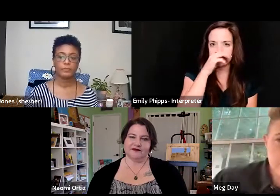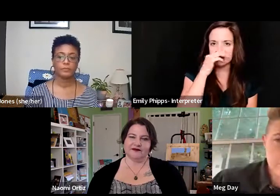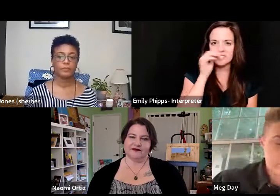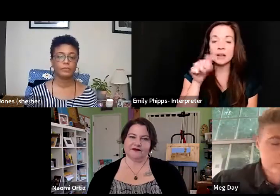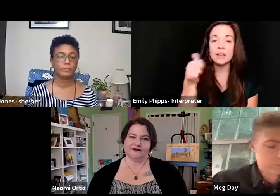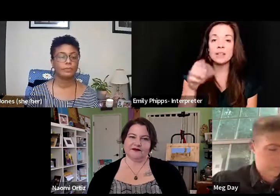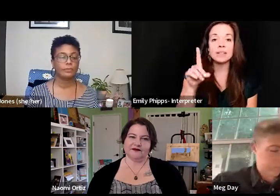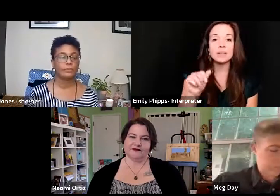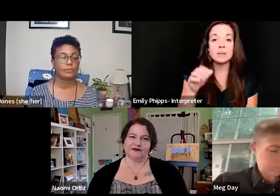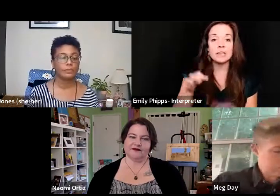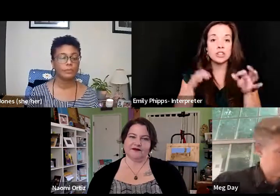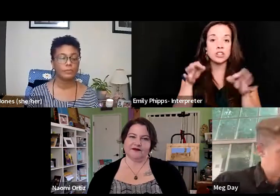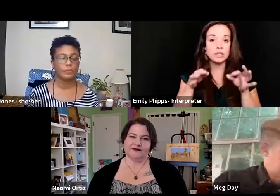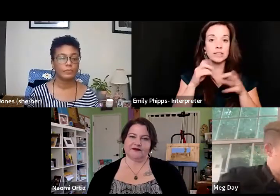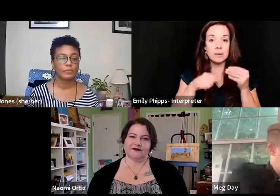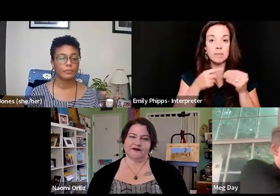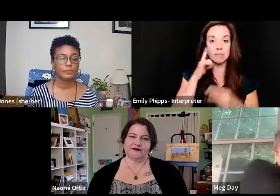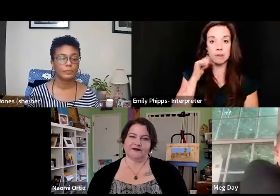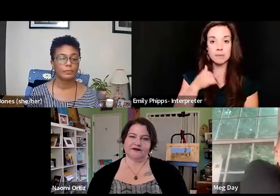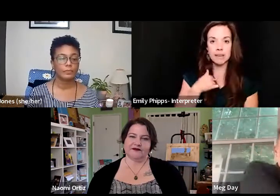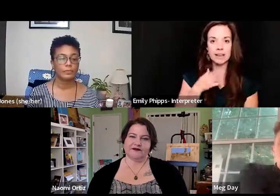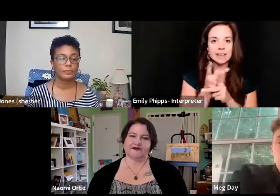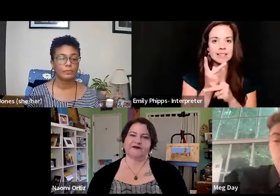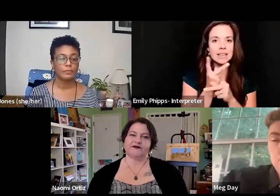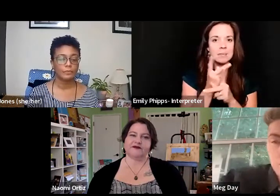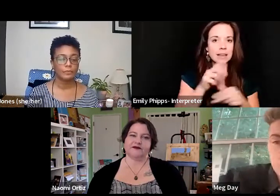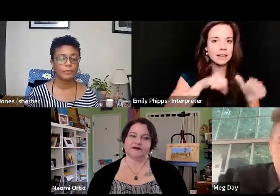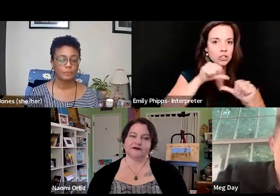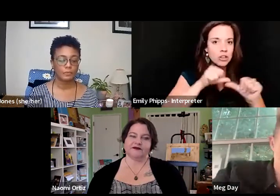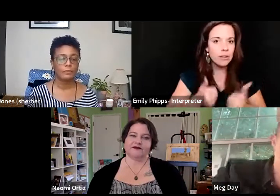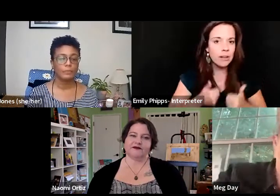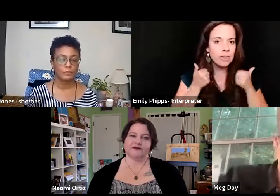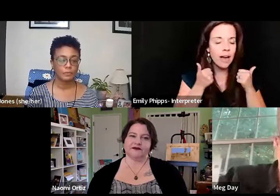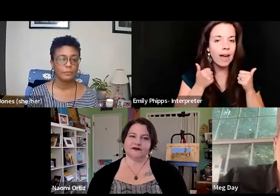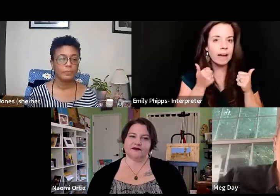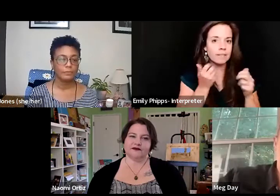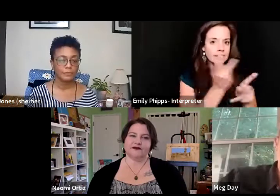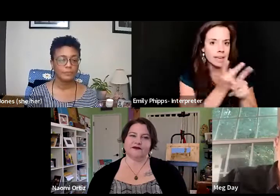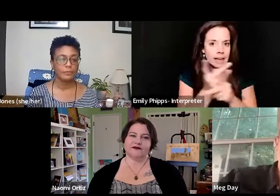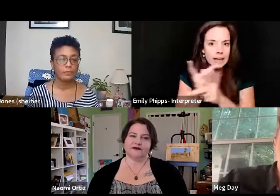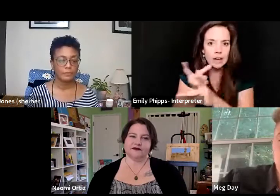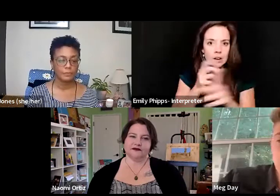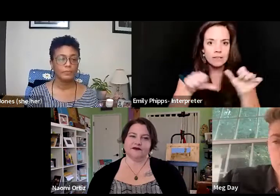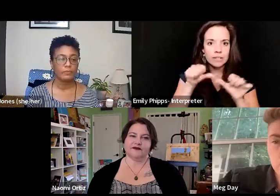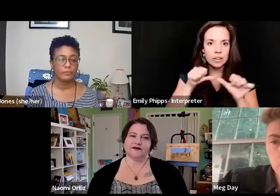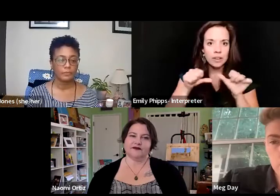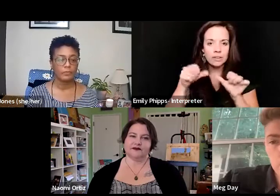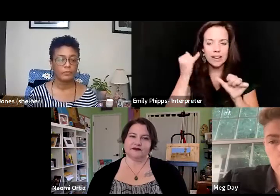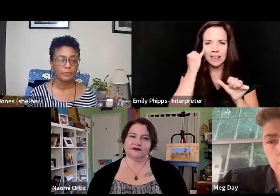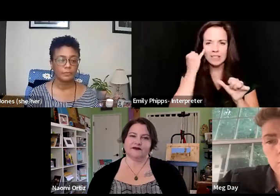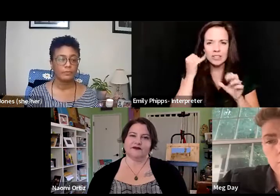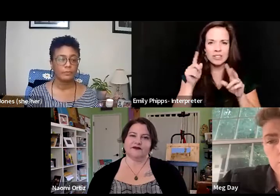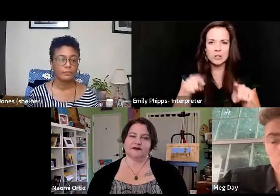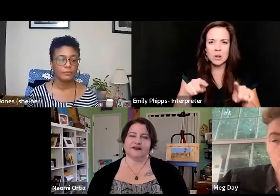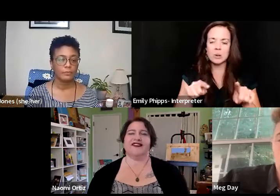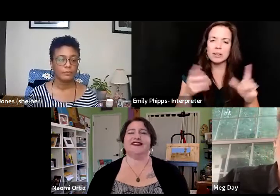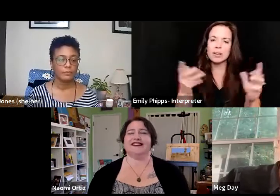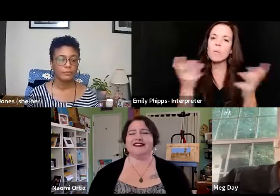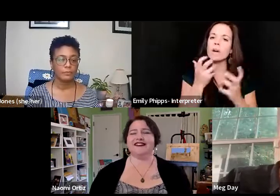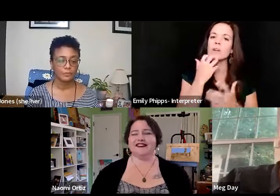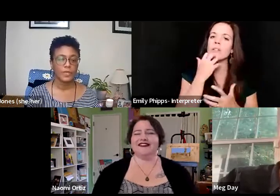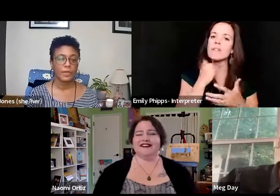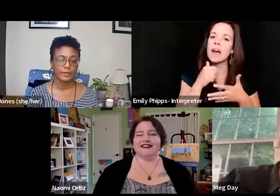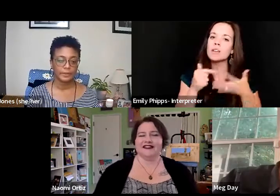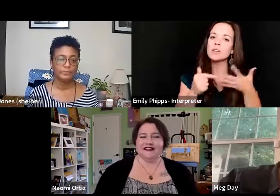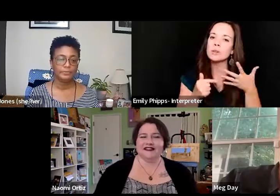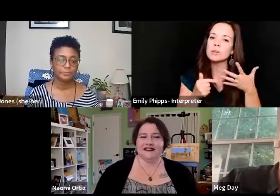justice is about for me is like keeping each other alive and looking out for each other. And that's, if you just go to like what the values are, like